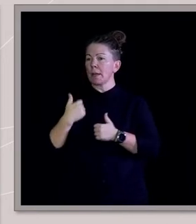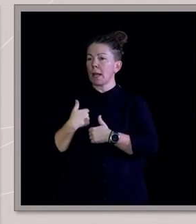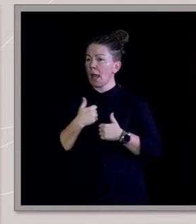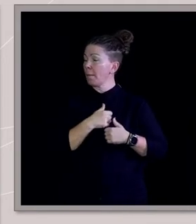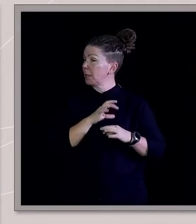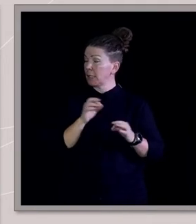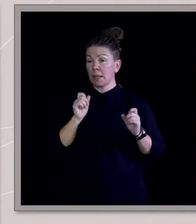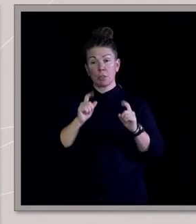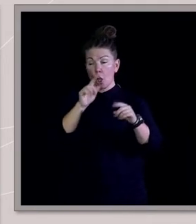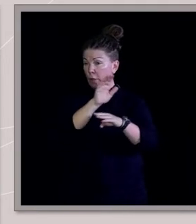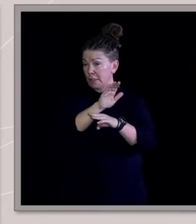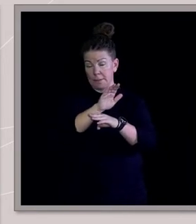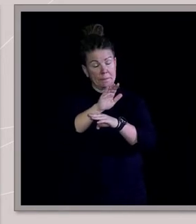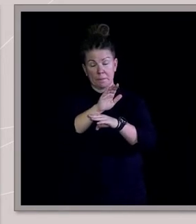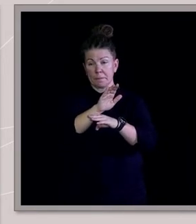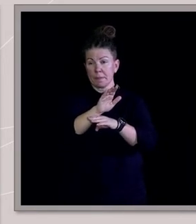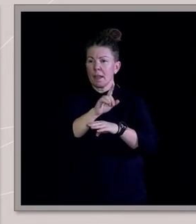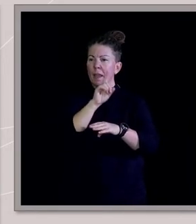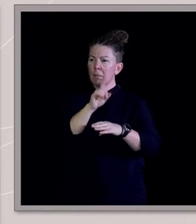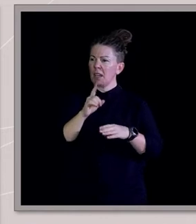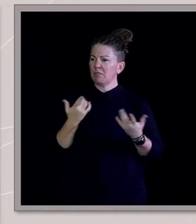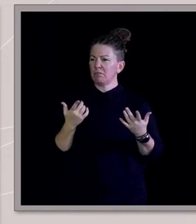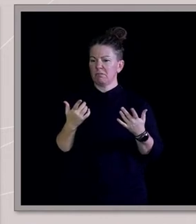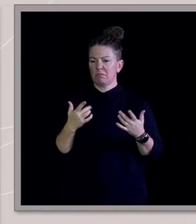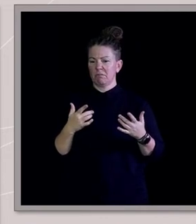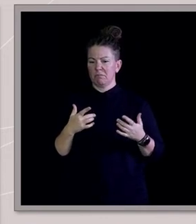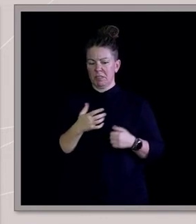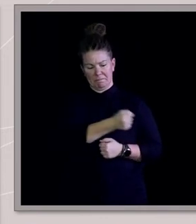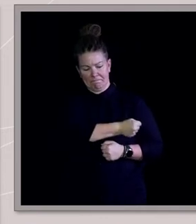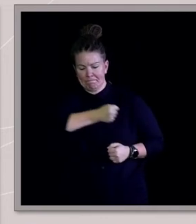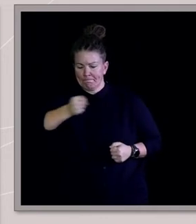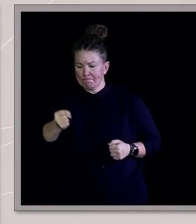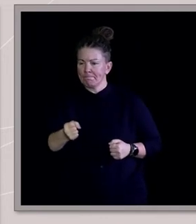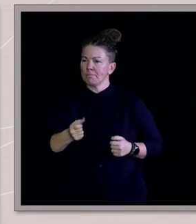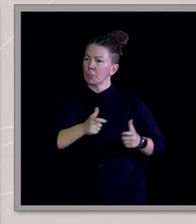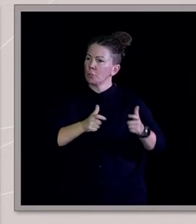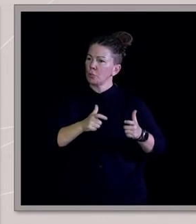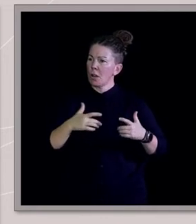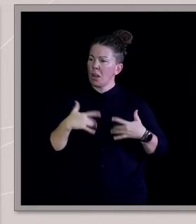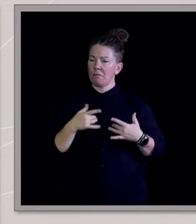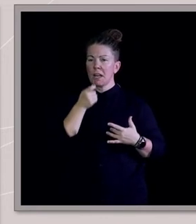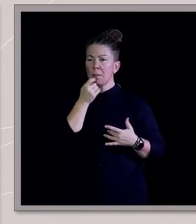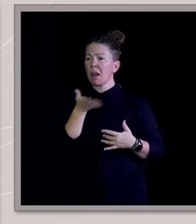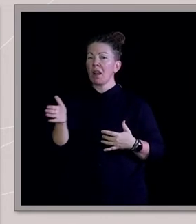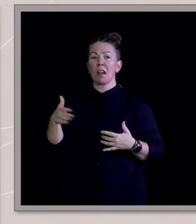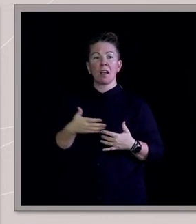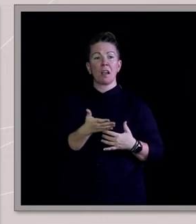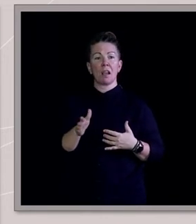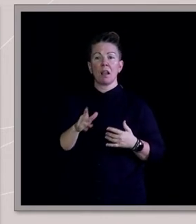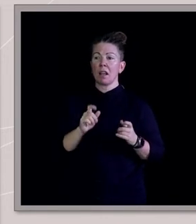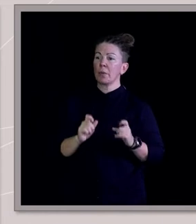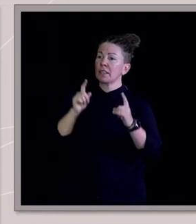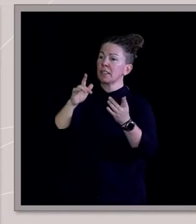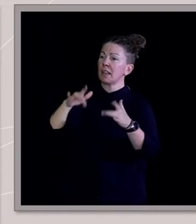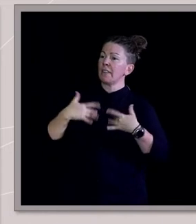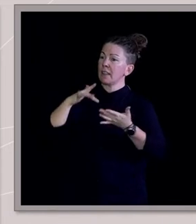Vietnam, but his life was kind of taken off his own sort of path of destiny. And he was a little bit lost, so he went and lived in Arnhem Land,